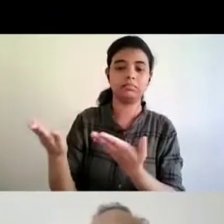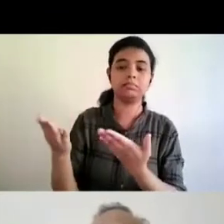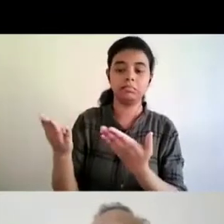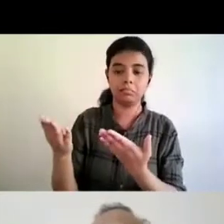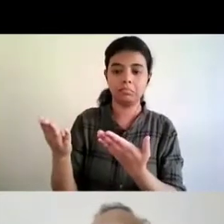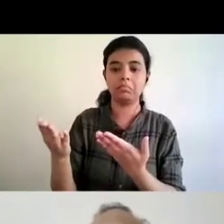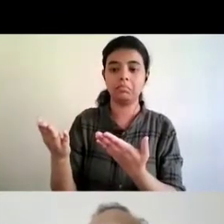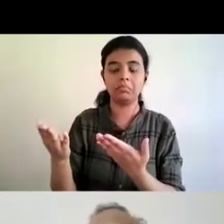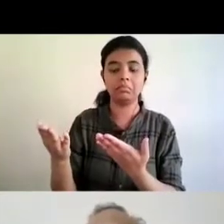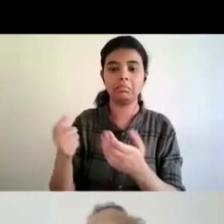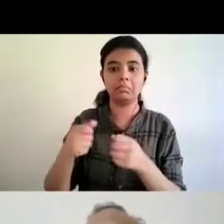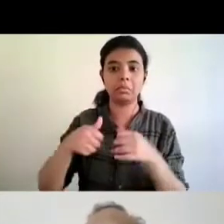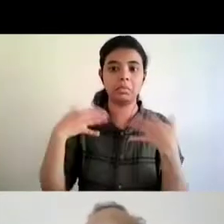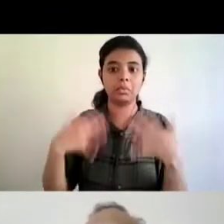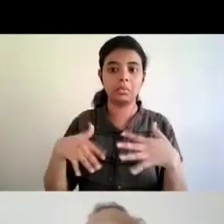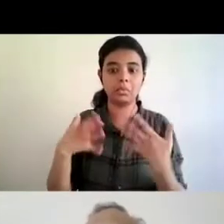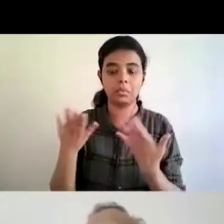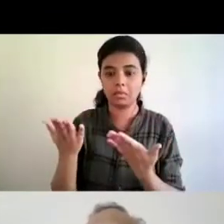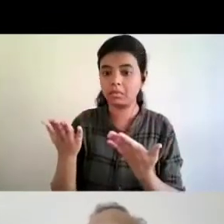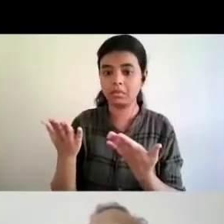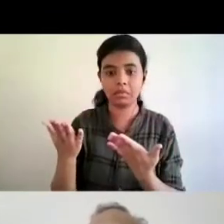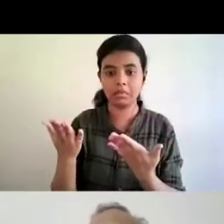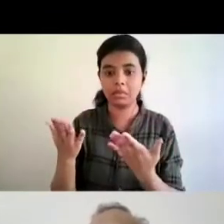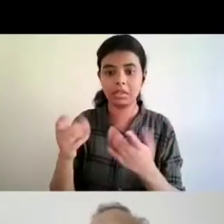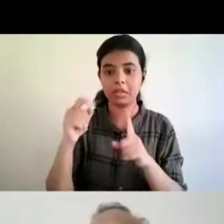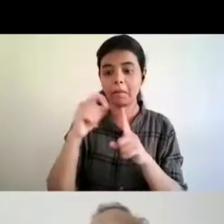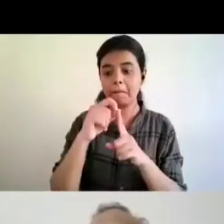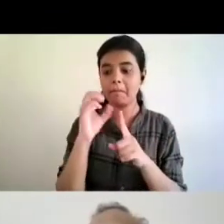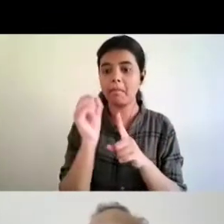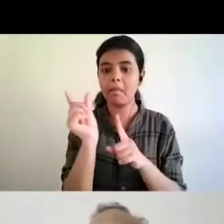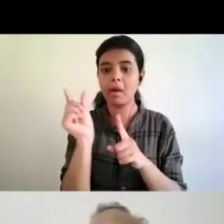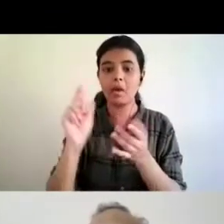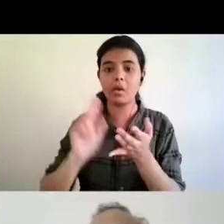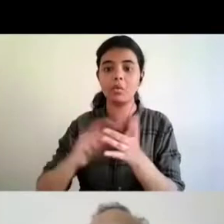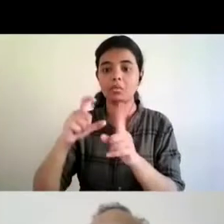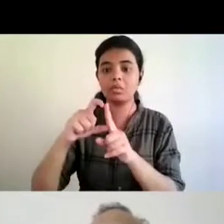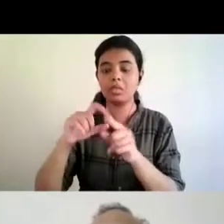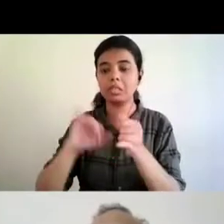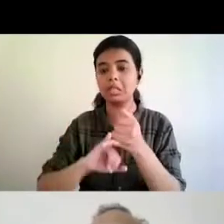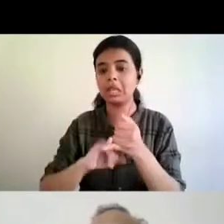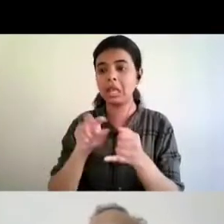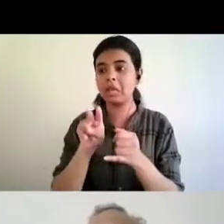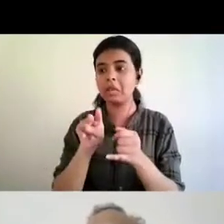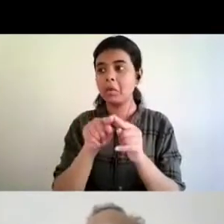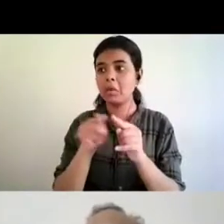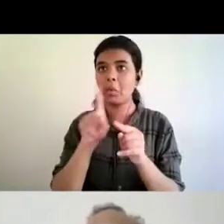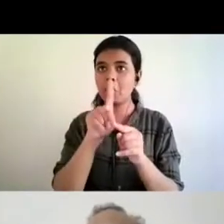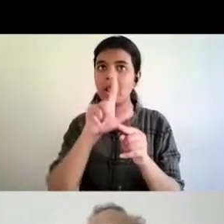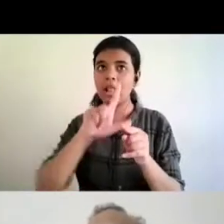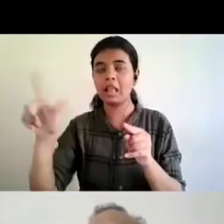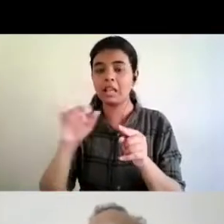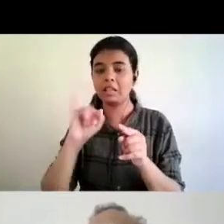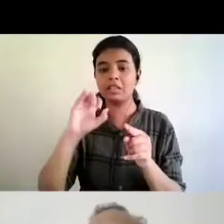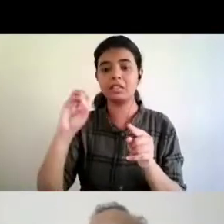that market 2000 pounds is almost like um you know you 160 000 rupees being spent on conversion